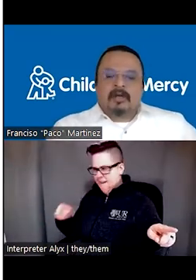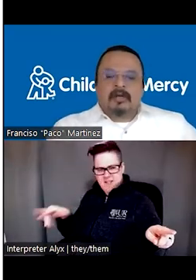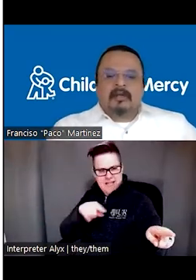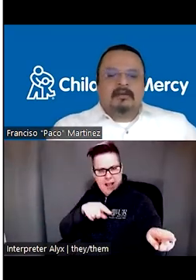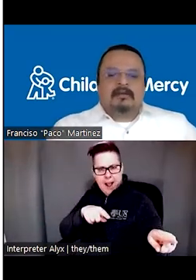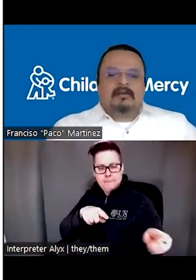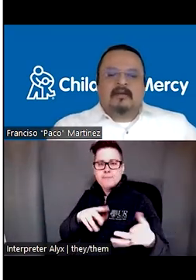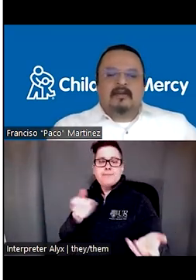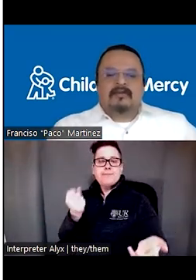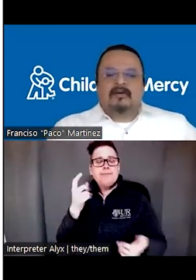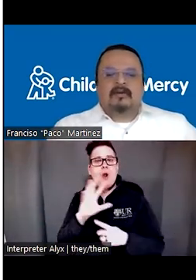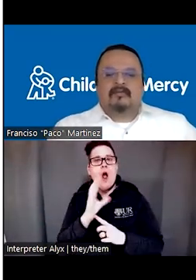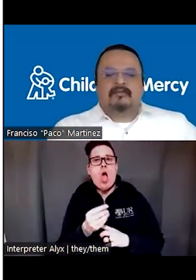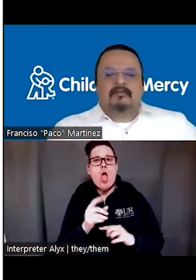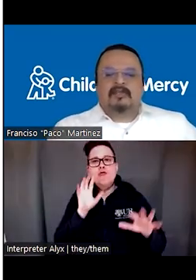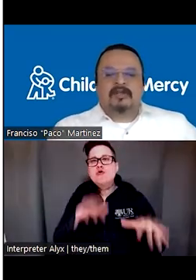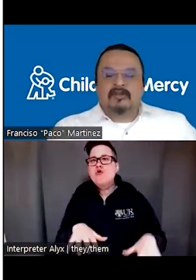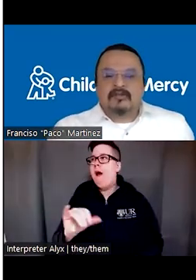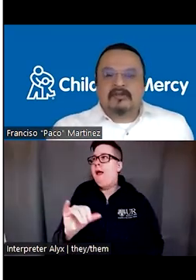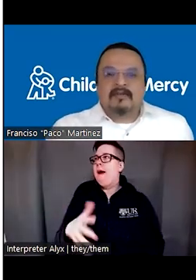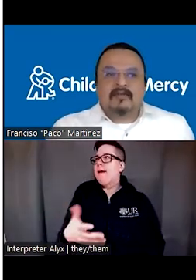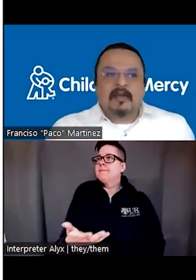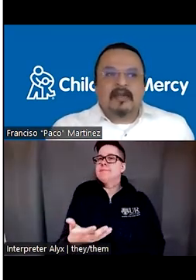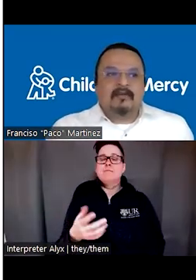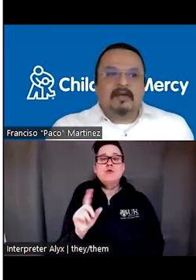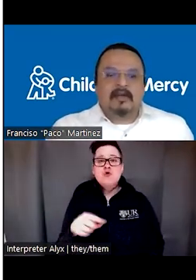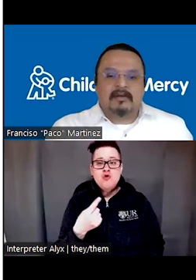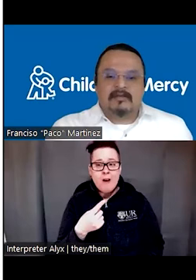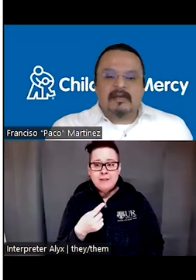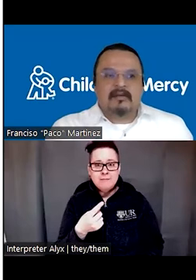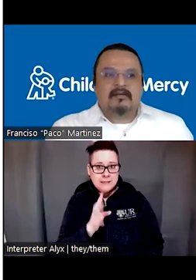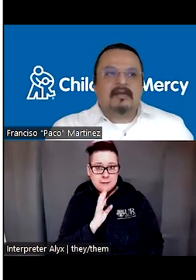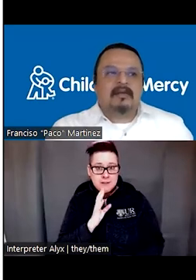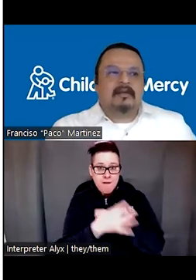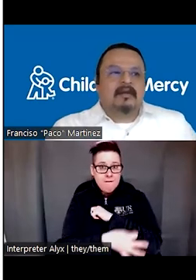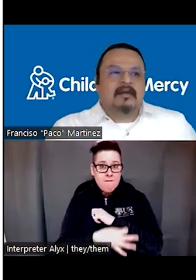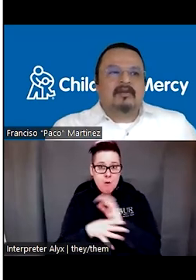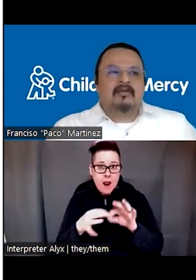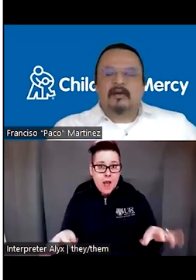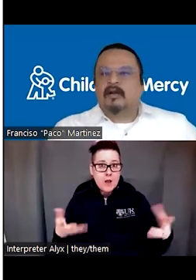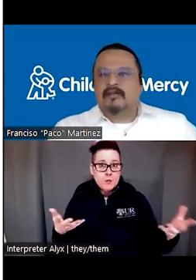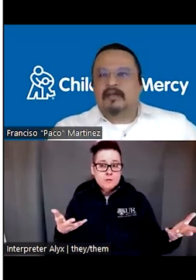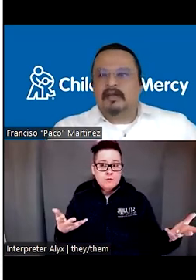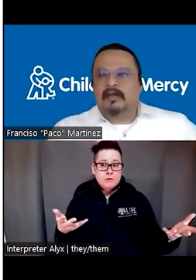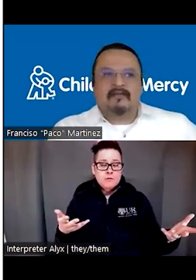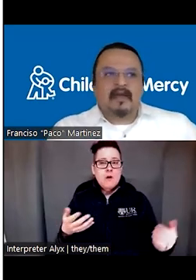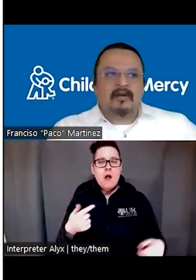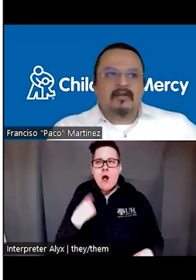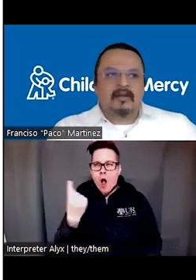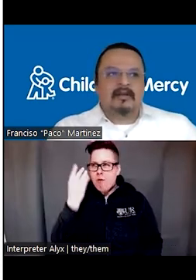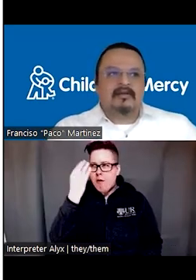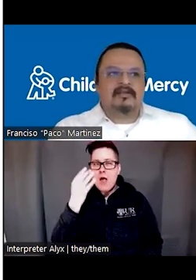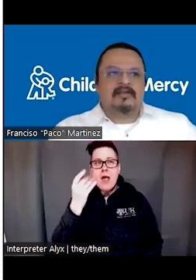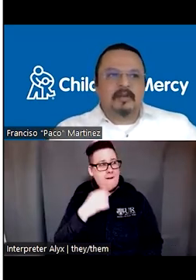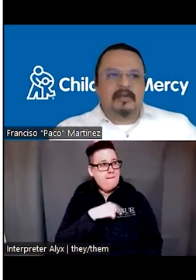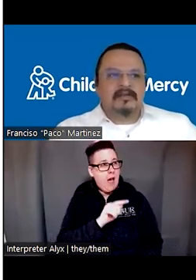culture shock in terms also of just even speak a foreign language, right? Like you are always thinking like, if I go